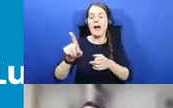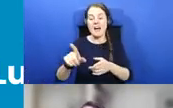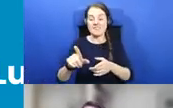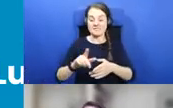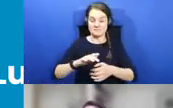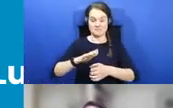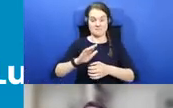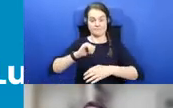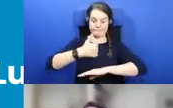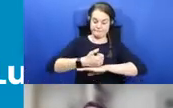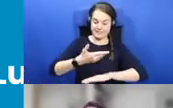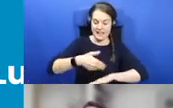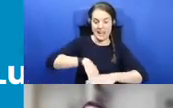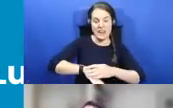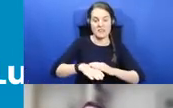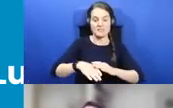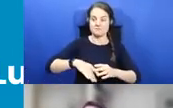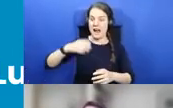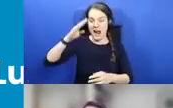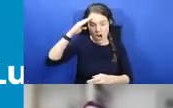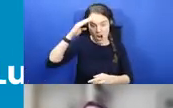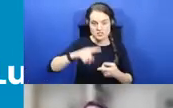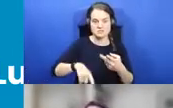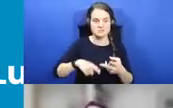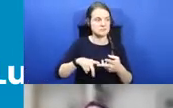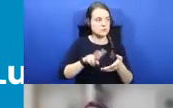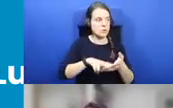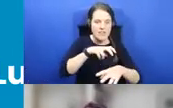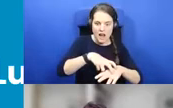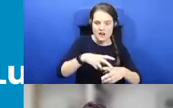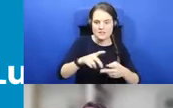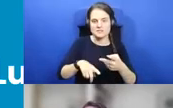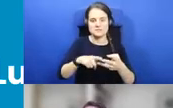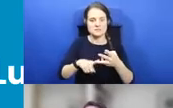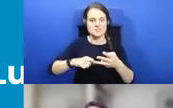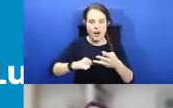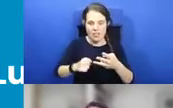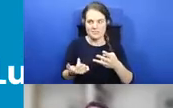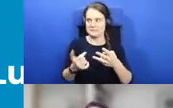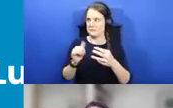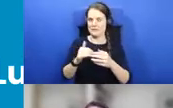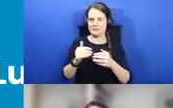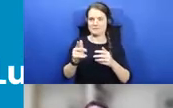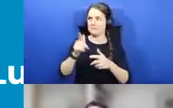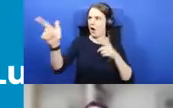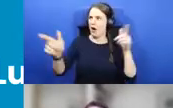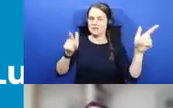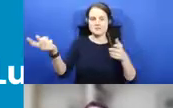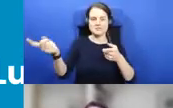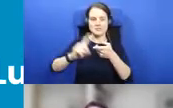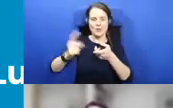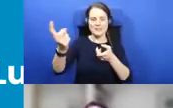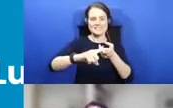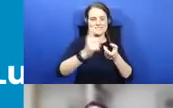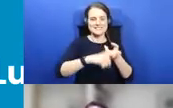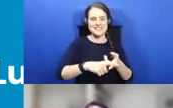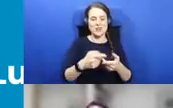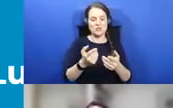Northern Ireland and Scotland and I'm sure beyond, our speakers, our panellists and the audience.